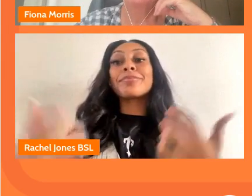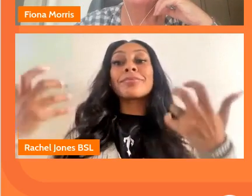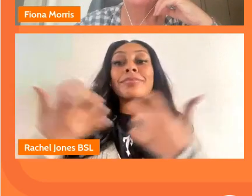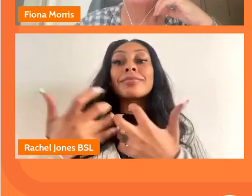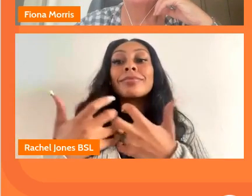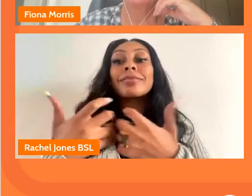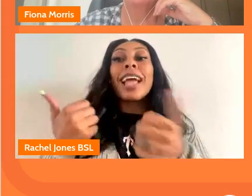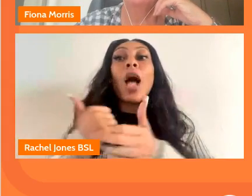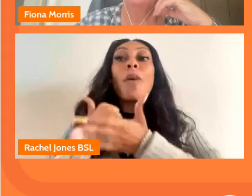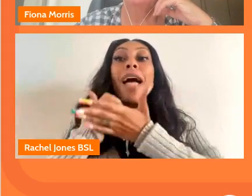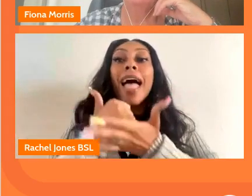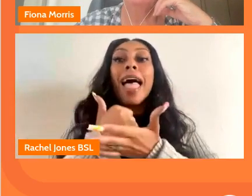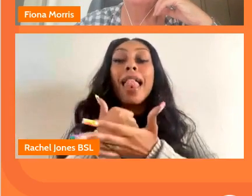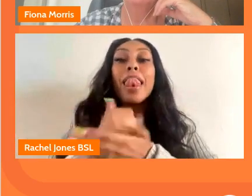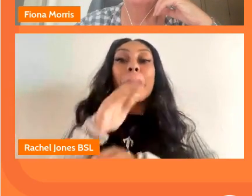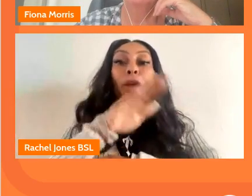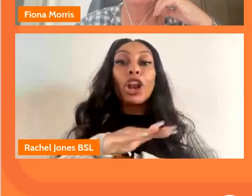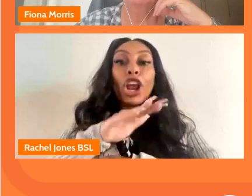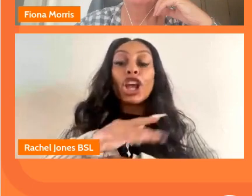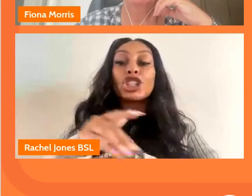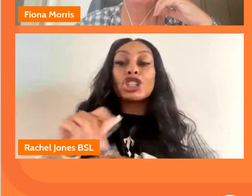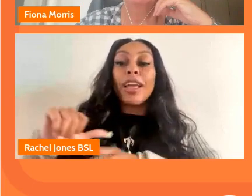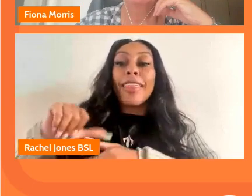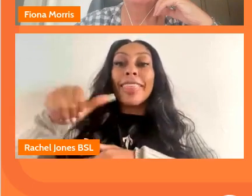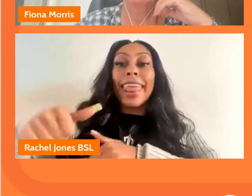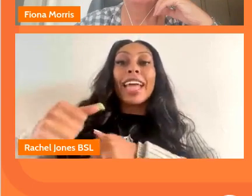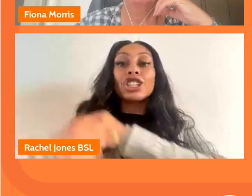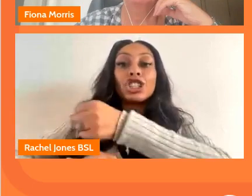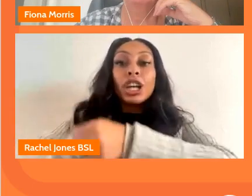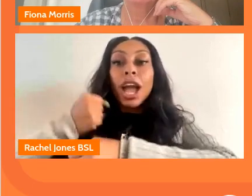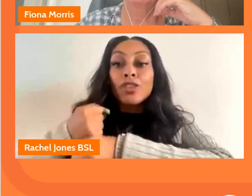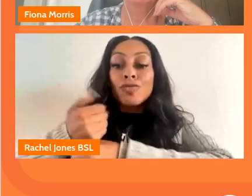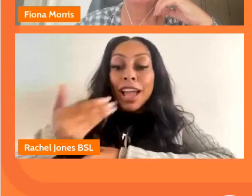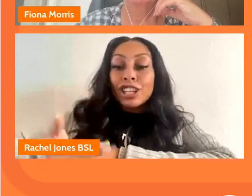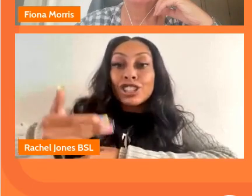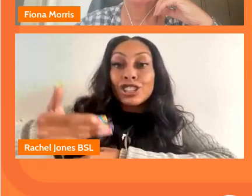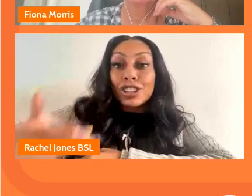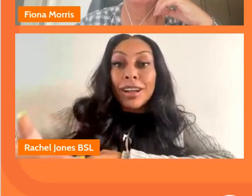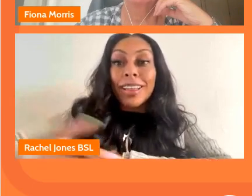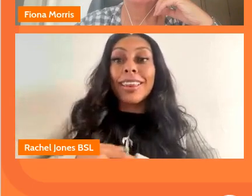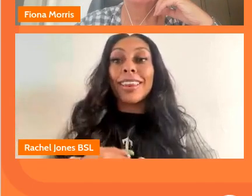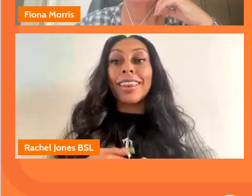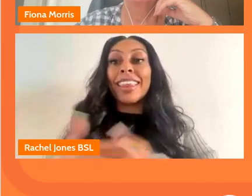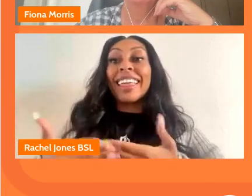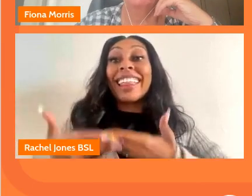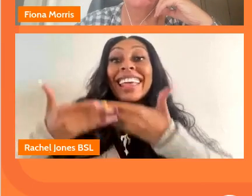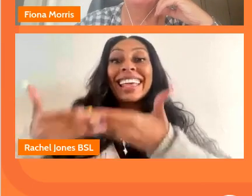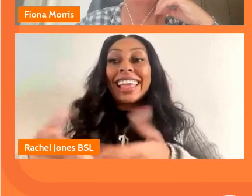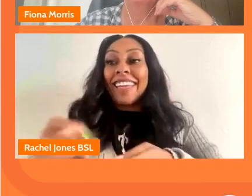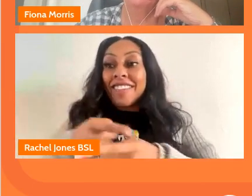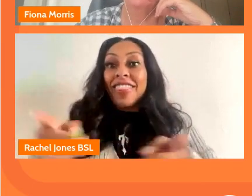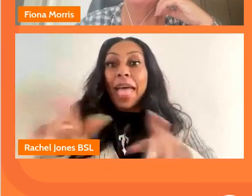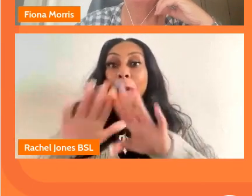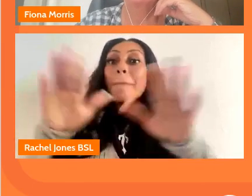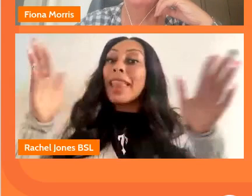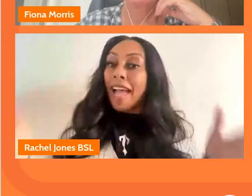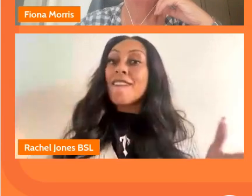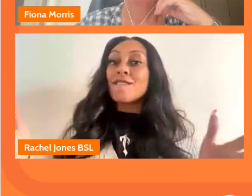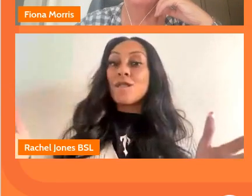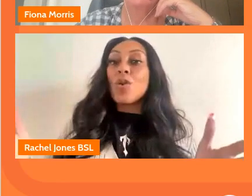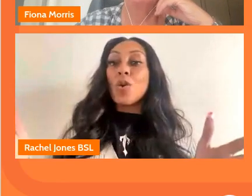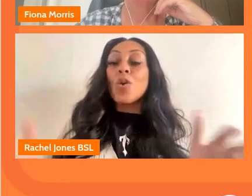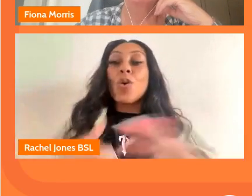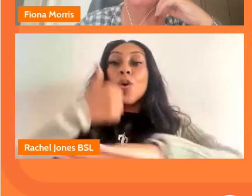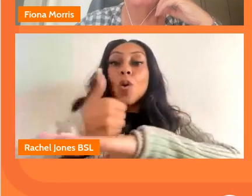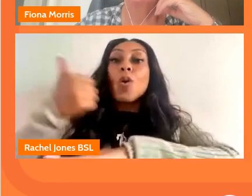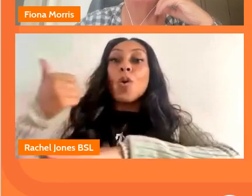nurture the next generation and also how do we give some kind of platform to established artists who are out there